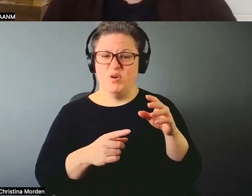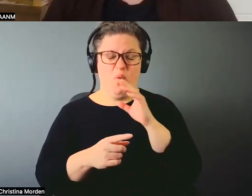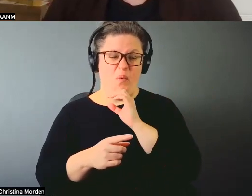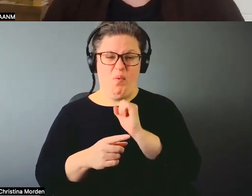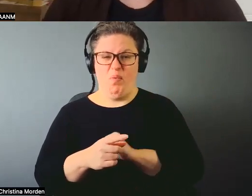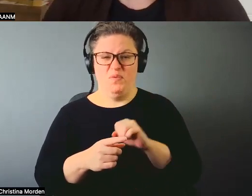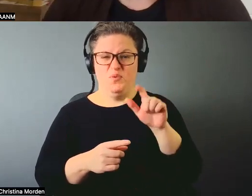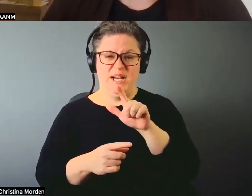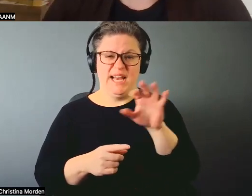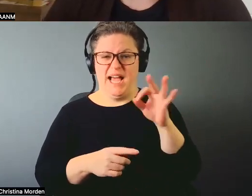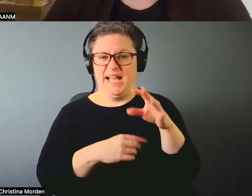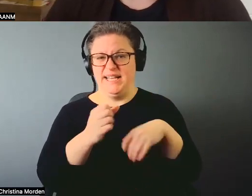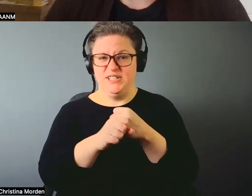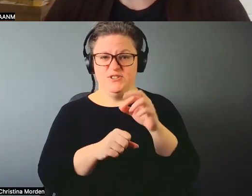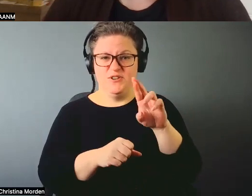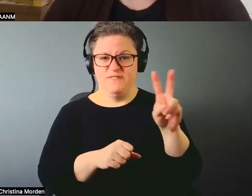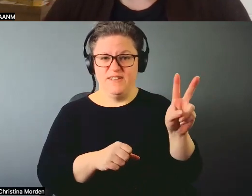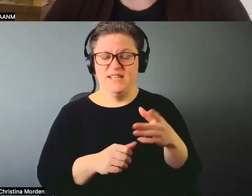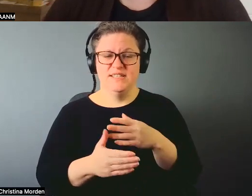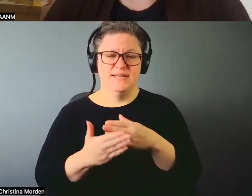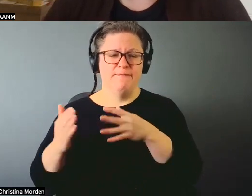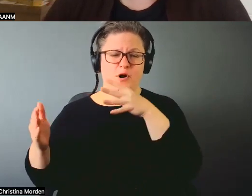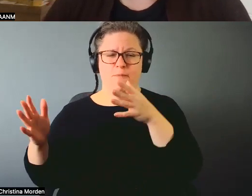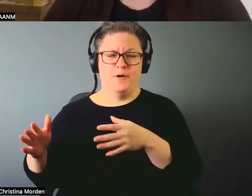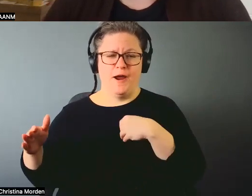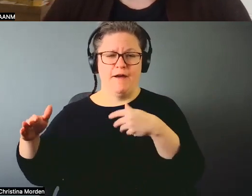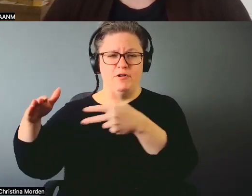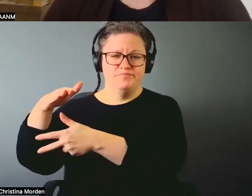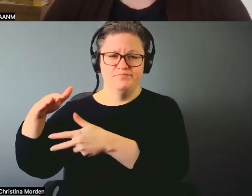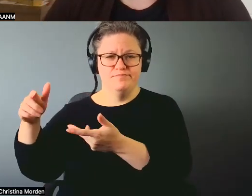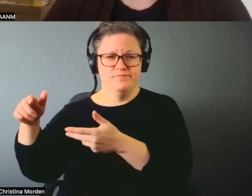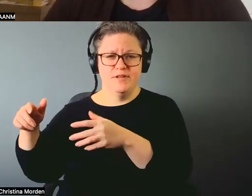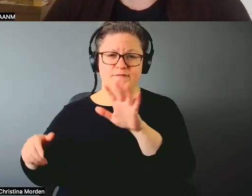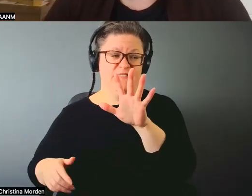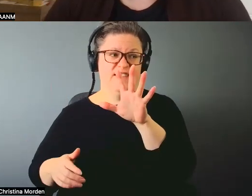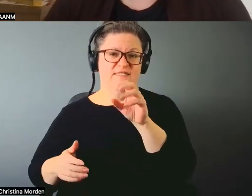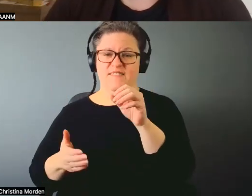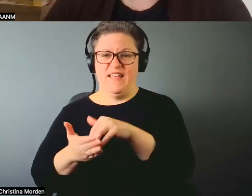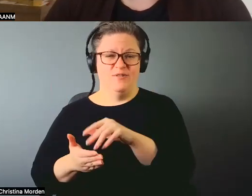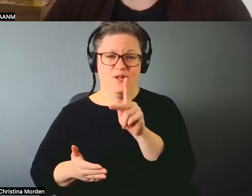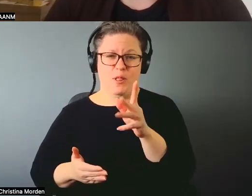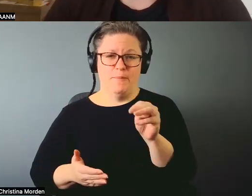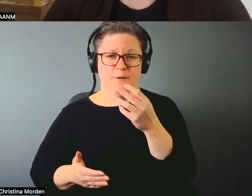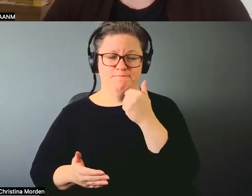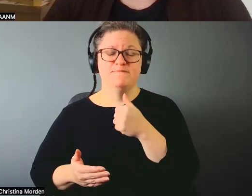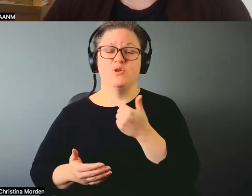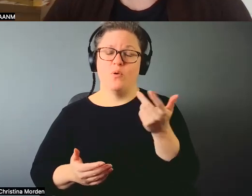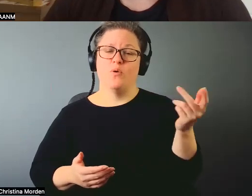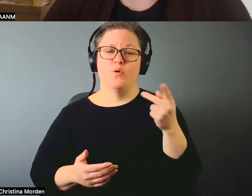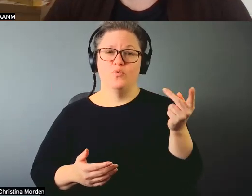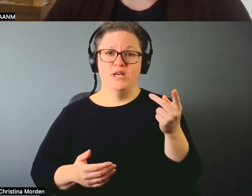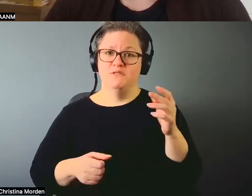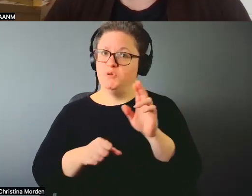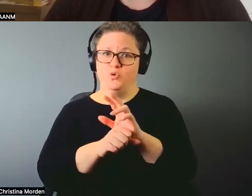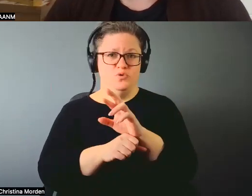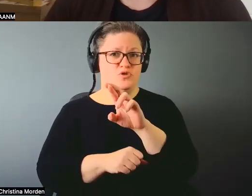know, and only had 50,000 kilometers on it. Um, and so we've been enjoying that since,